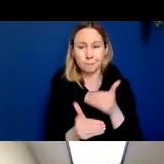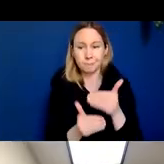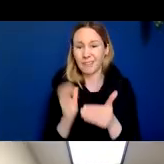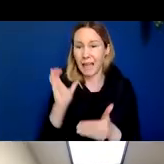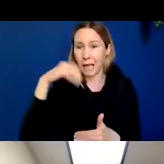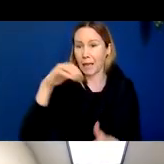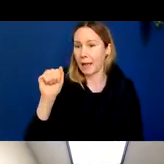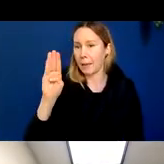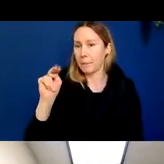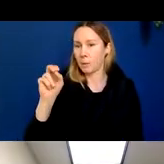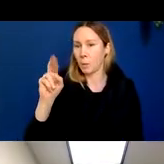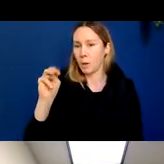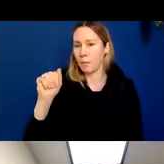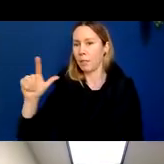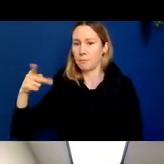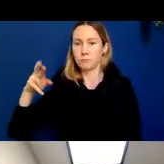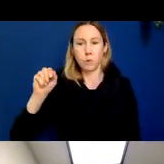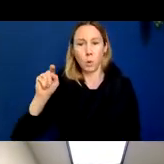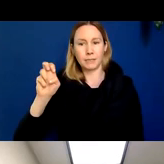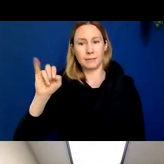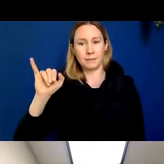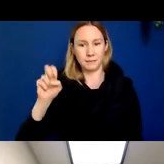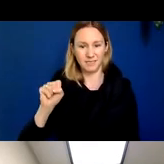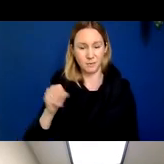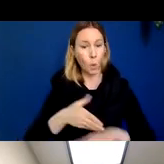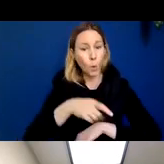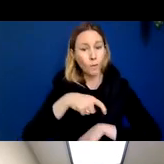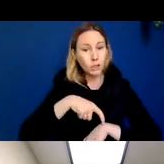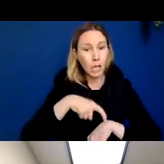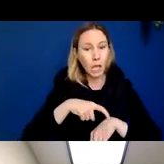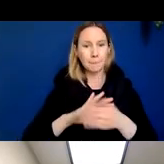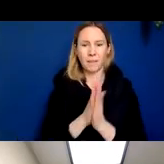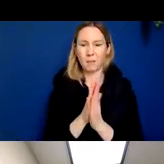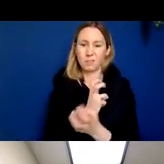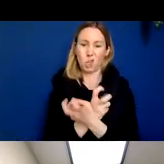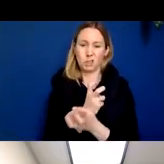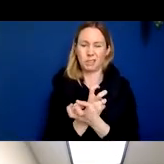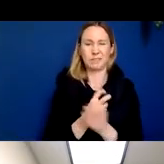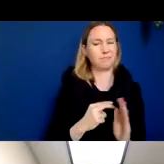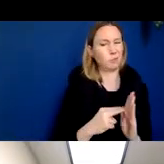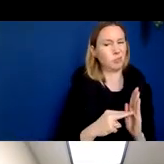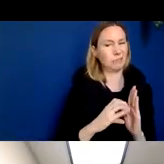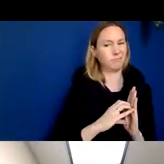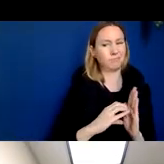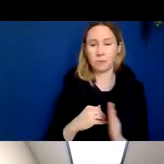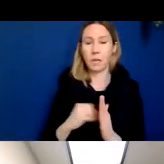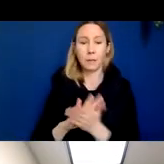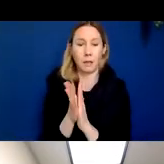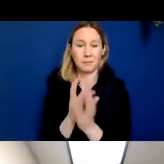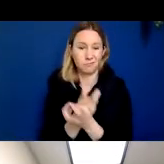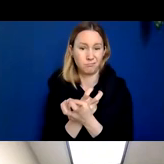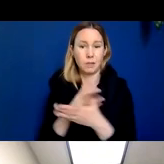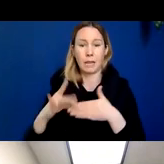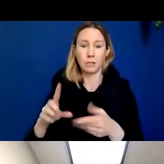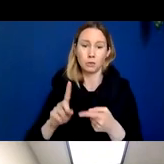proteins. Over time, the progressive accumulation of these proteins becomes toxic to the brain, leading to clinical signs and